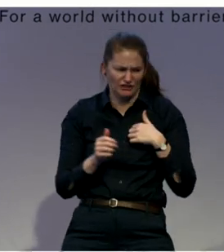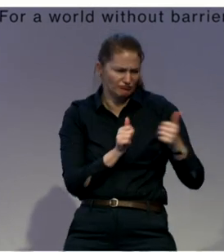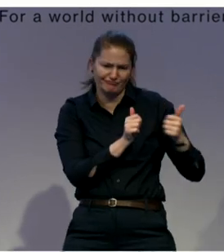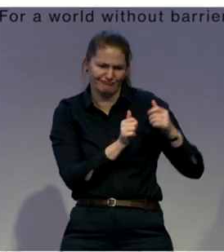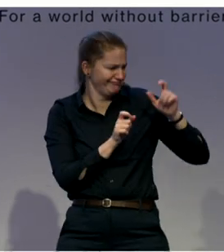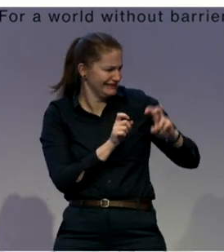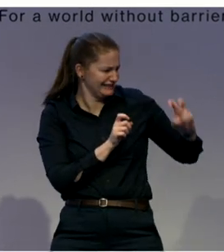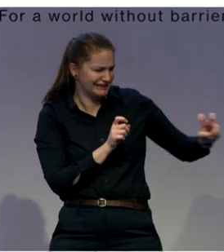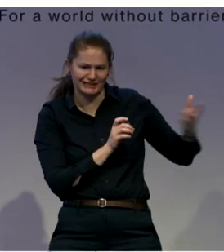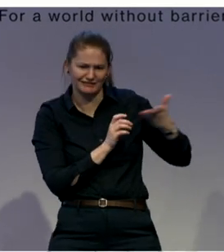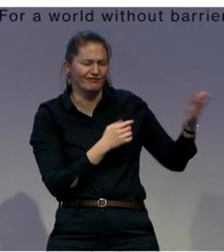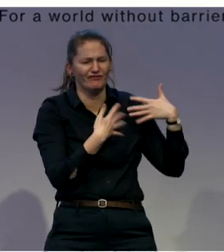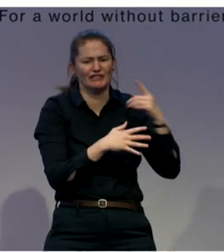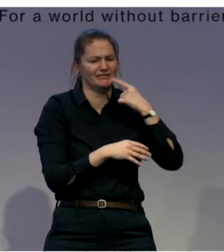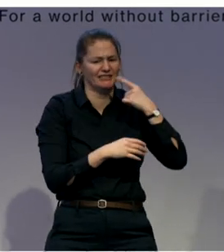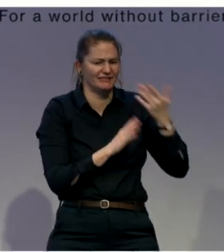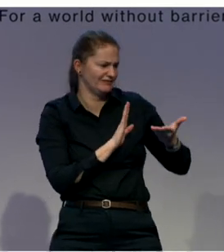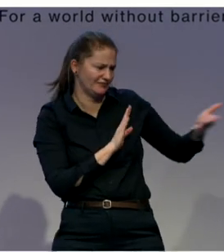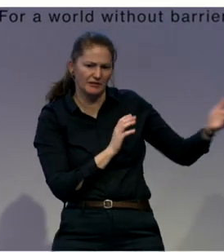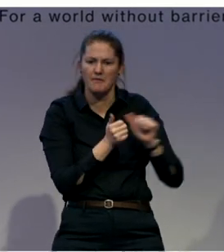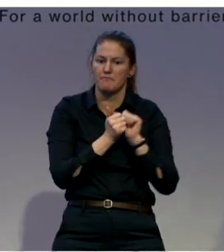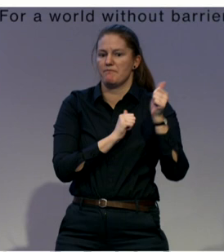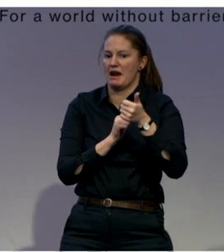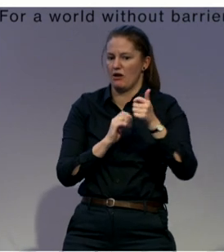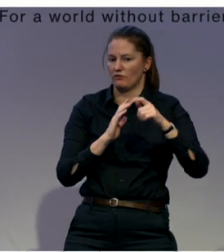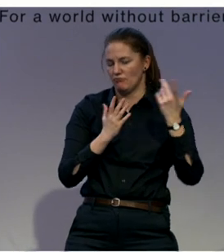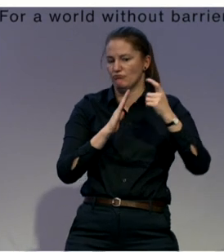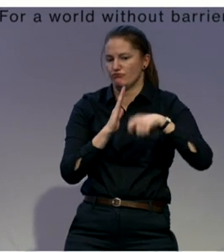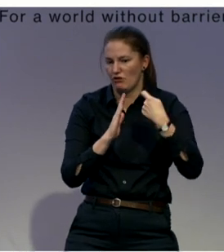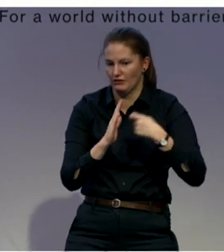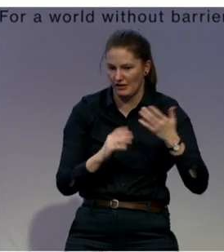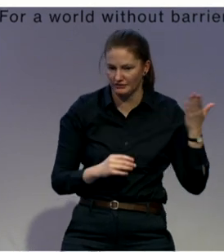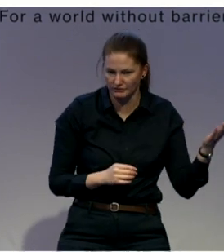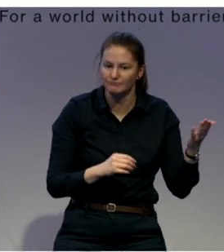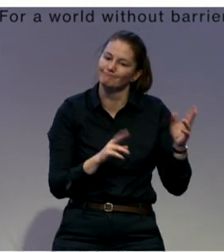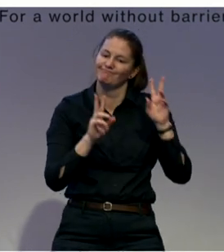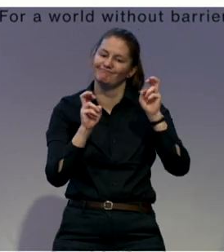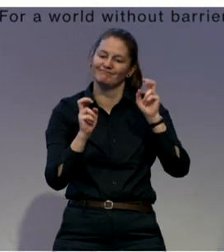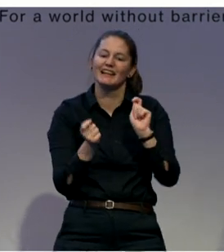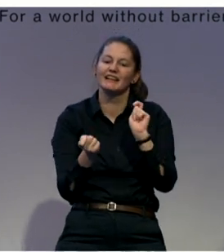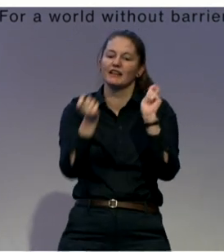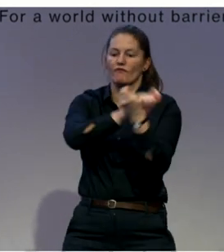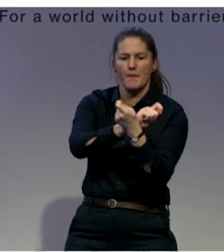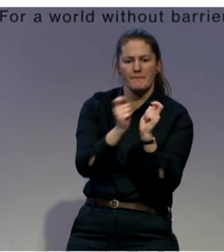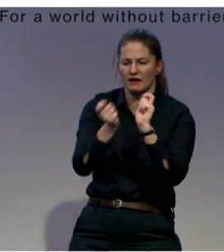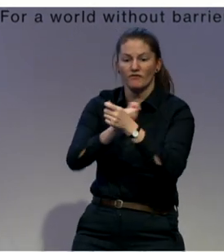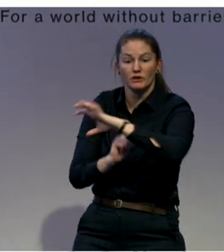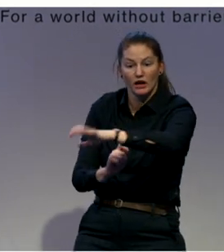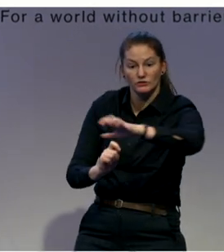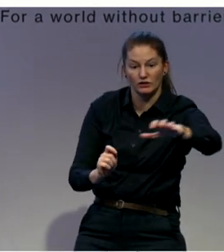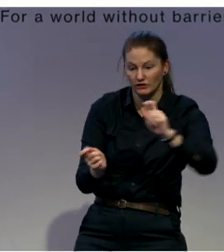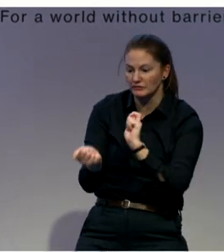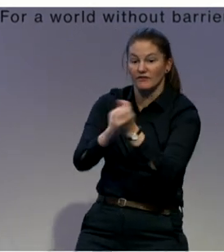in different, different piloting reforms in two or three regions is very effective as well.